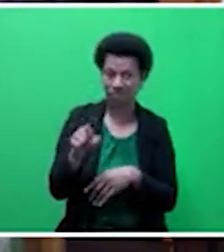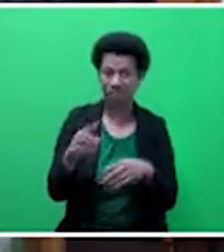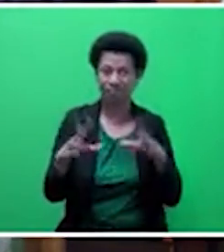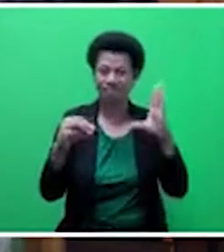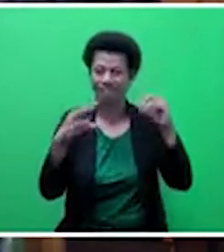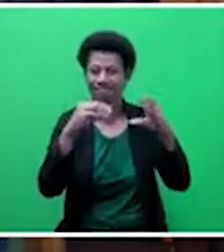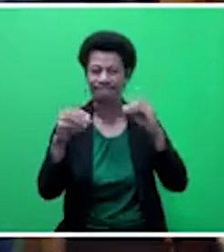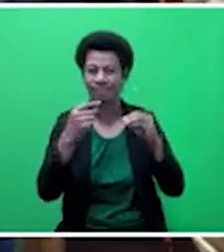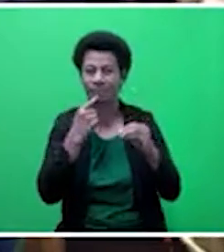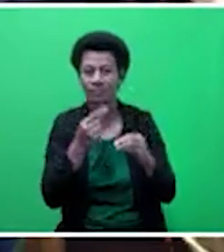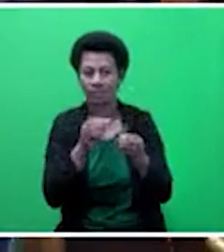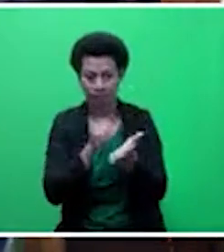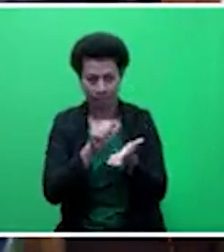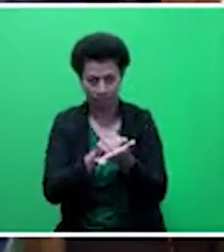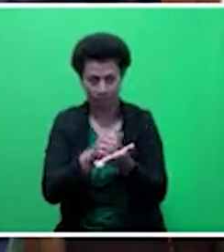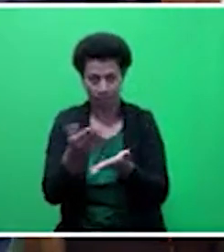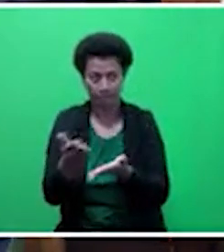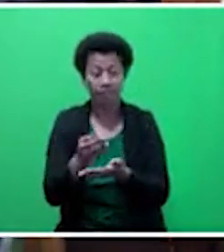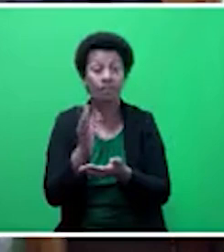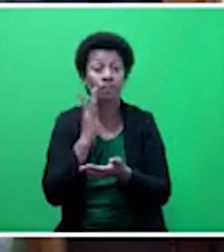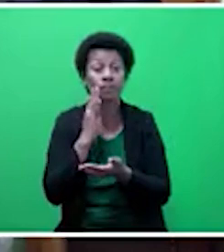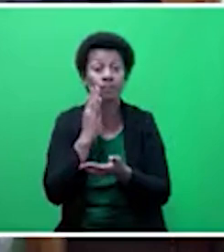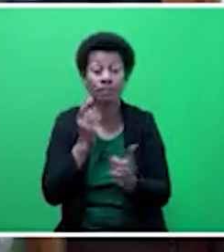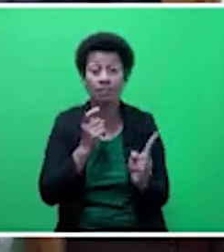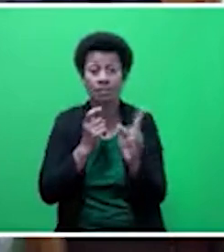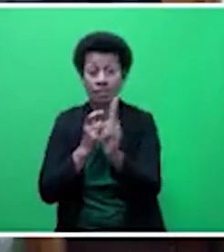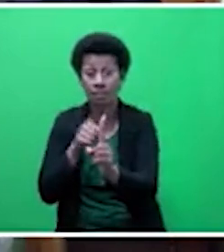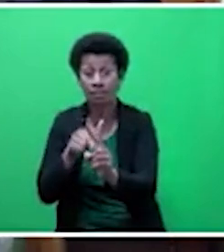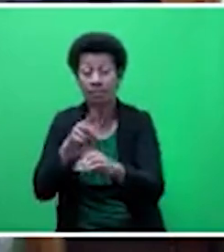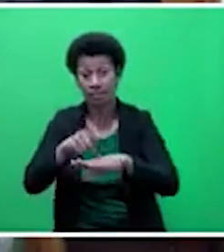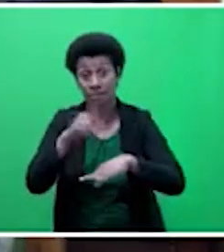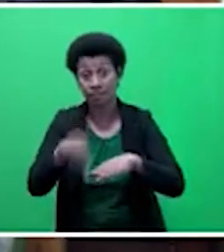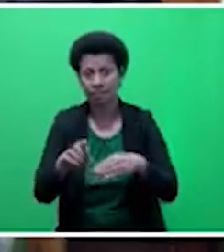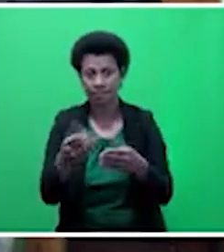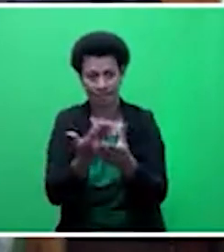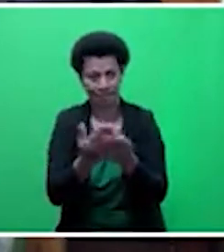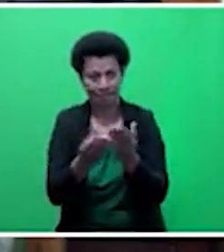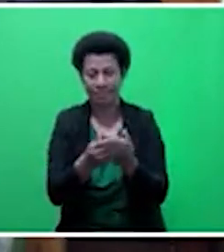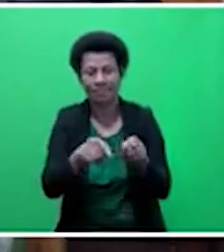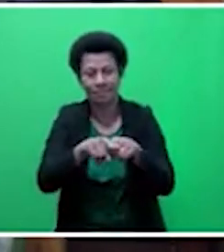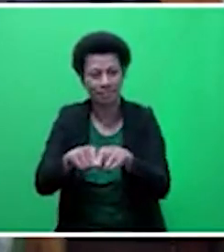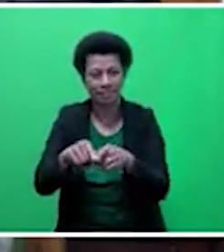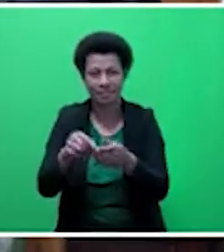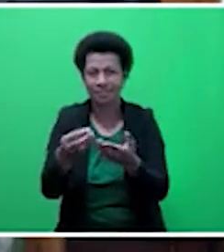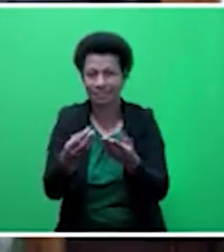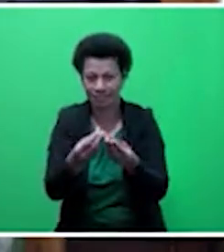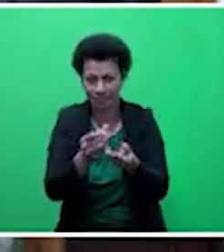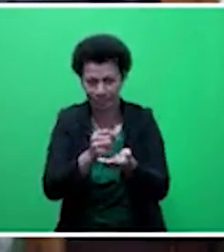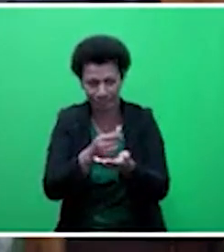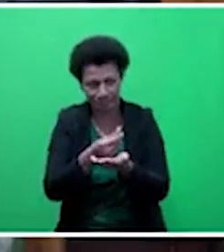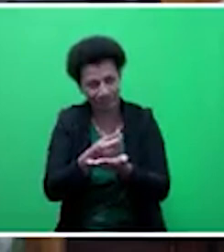when we come to Parliament, we need to come to Parliament with clean hands. He was investigated by FCCC. I just had a text message from Joel